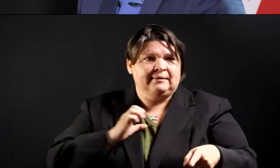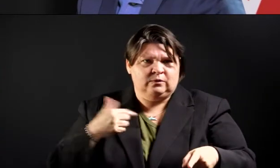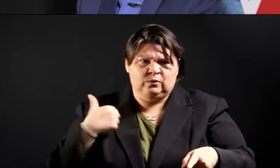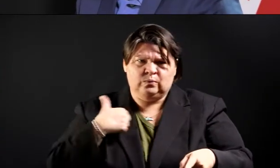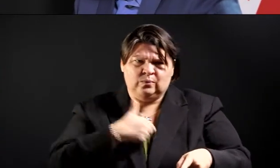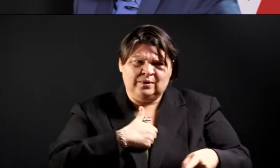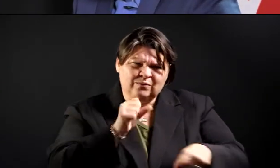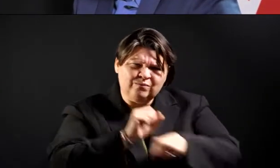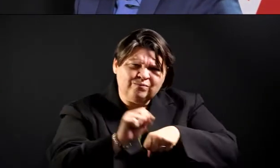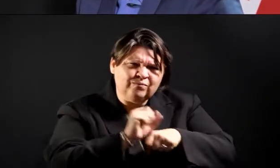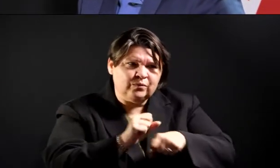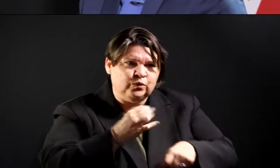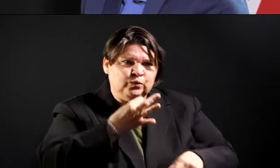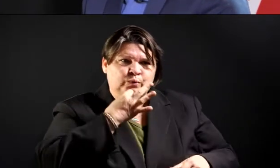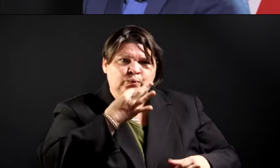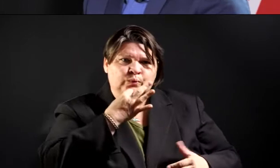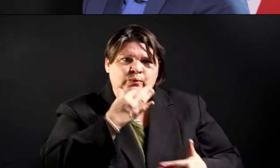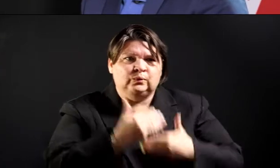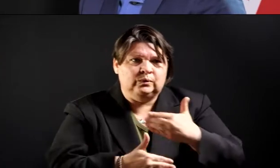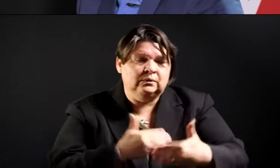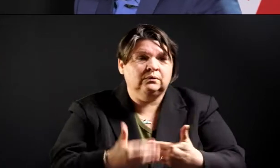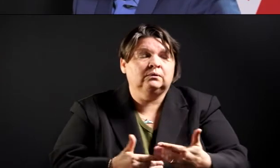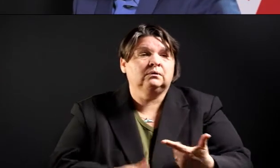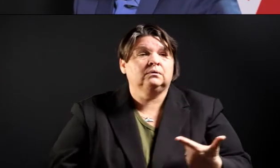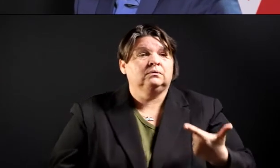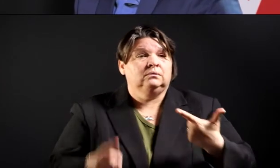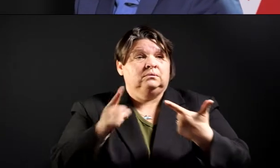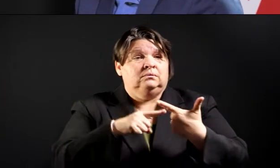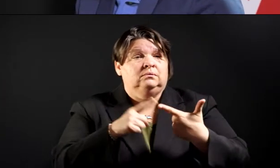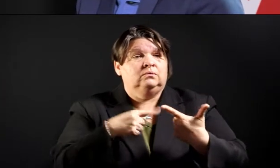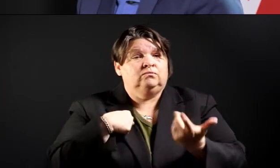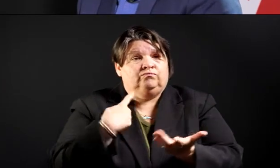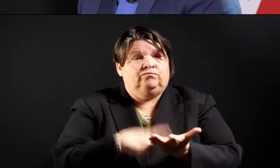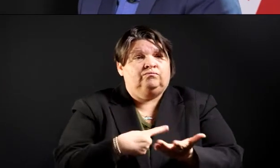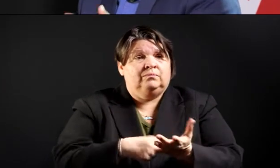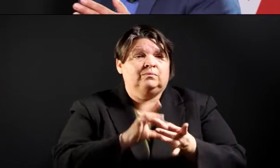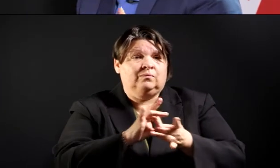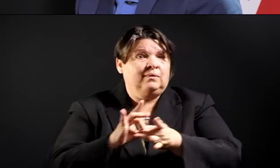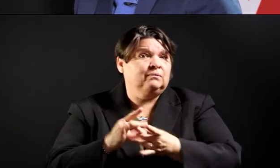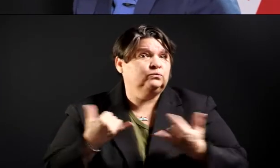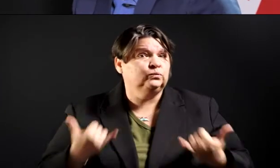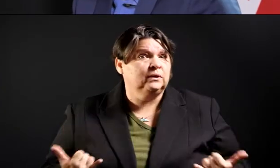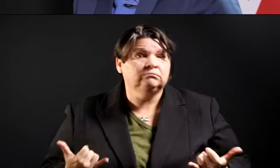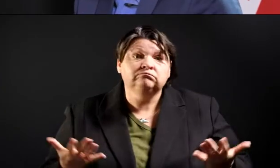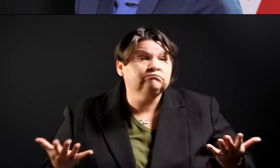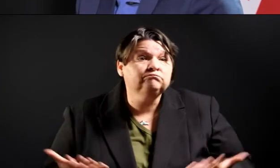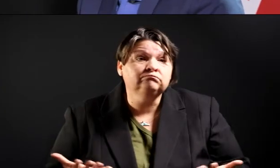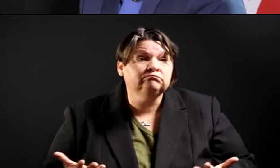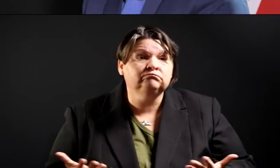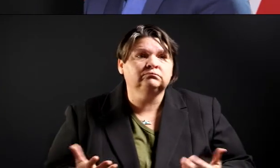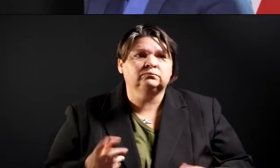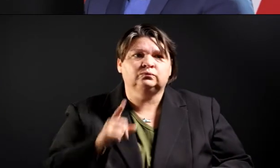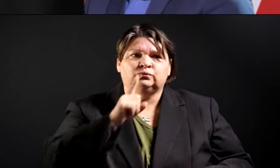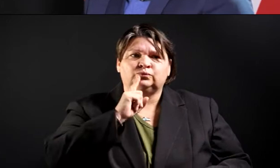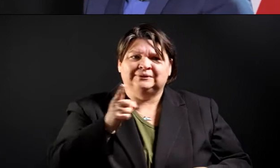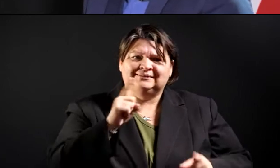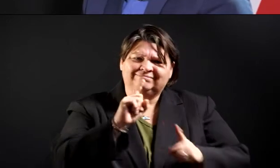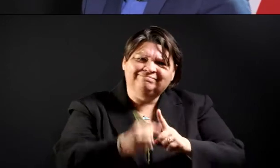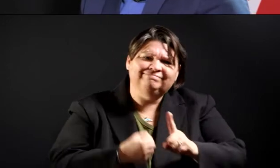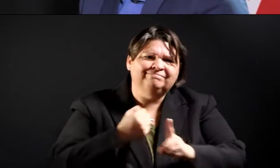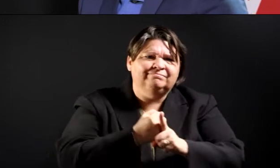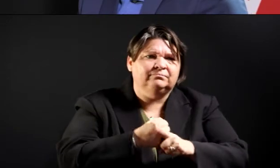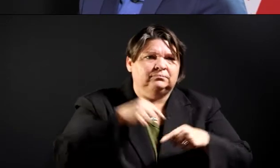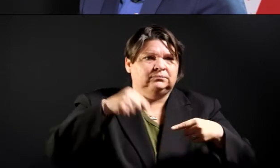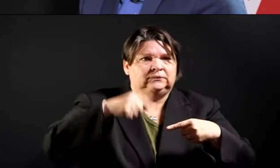Another thing that came up, in fact, at our meeting today impacts our summer reading and summer programs.